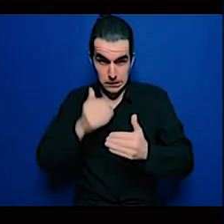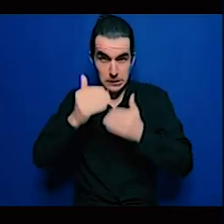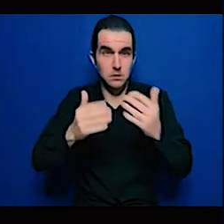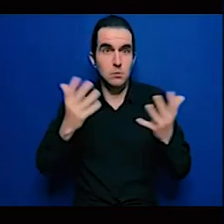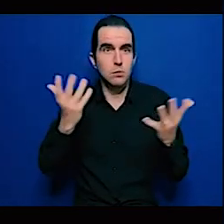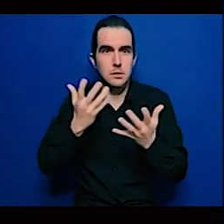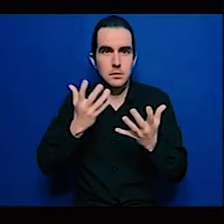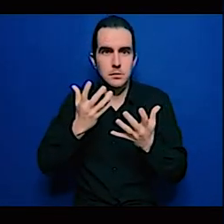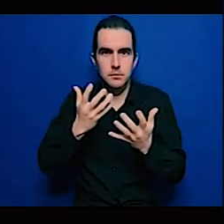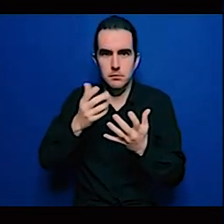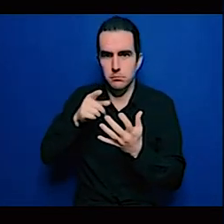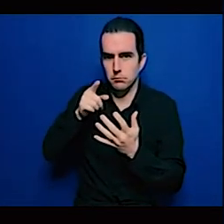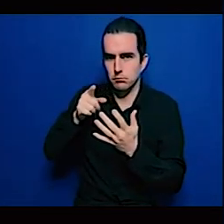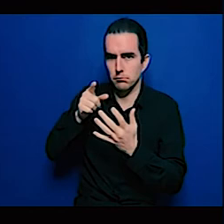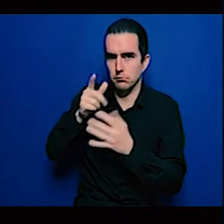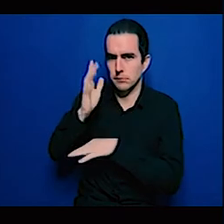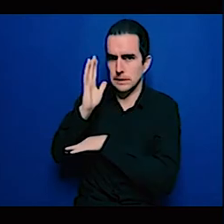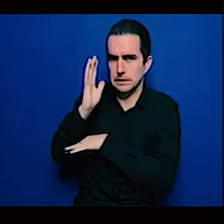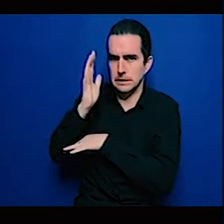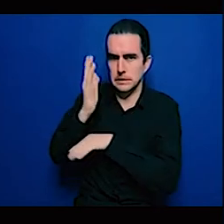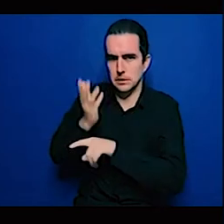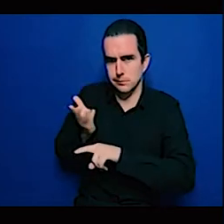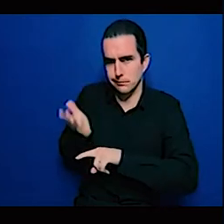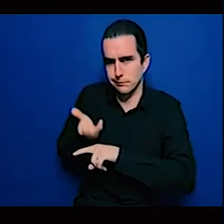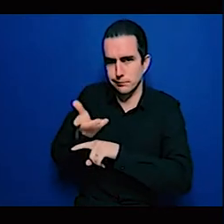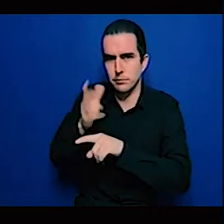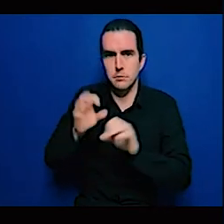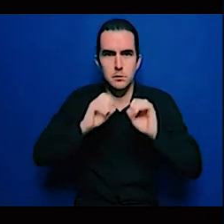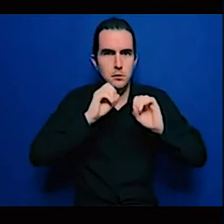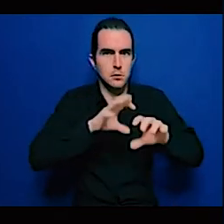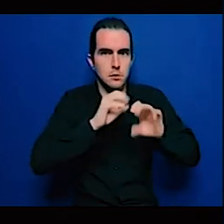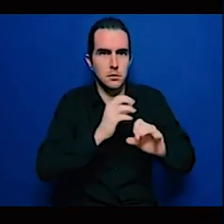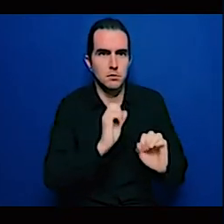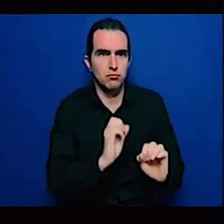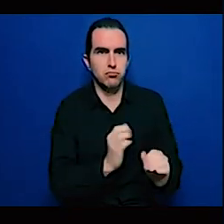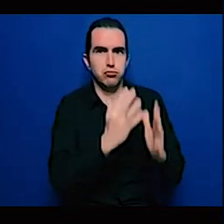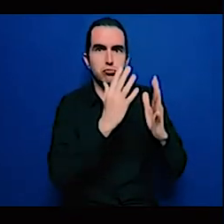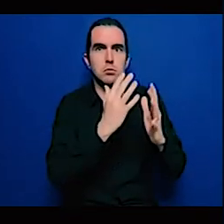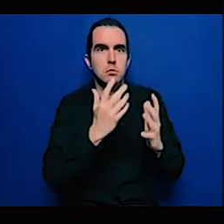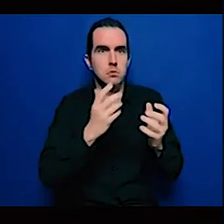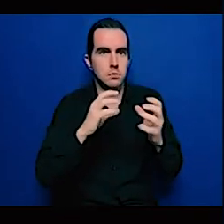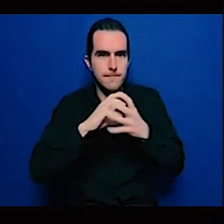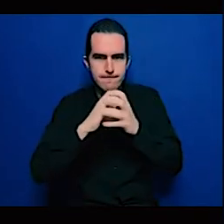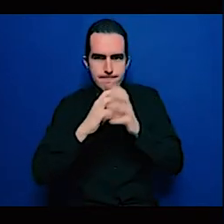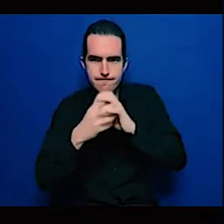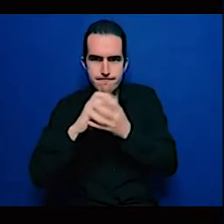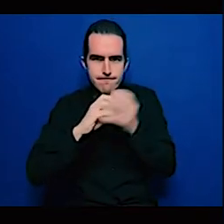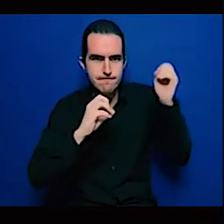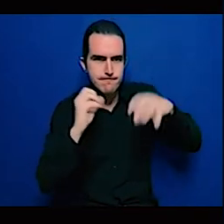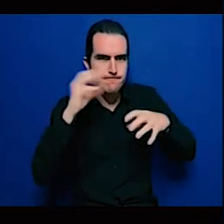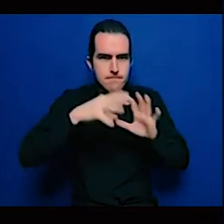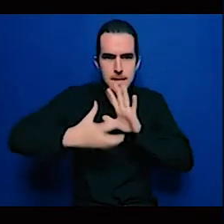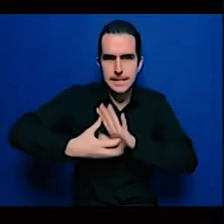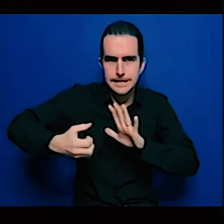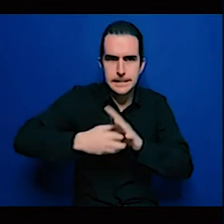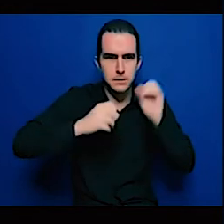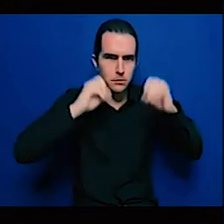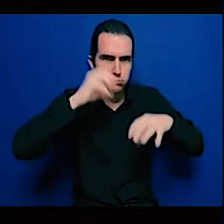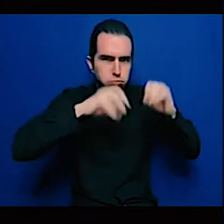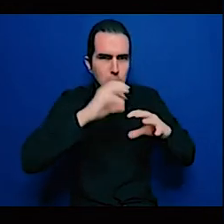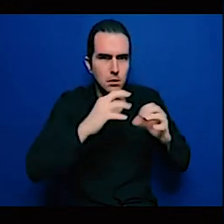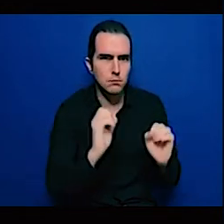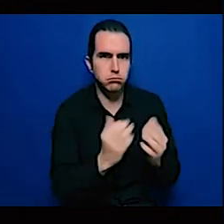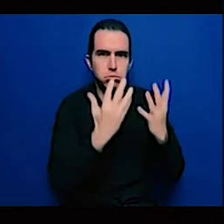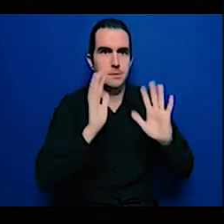let us not get on to a debate that does not apply to the African reality I understand